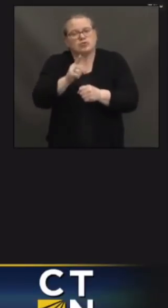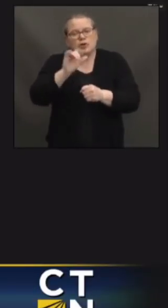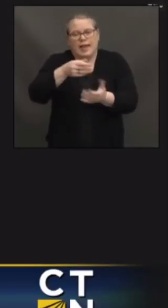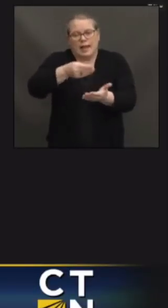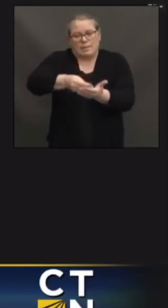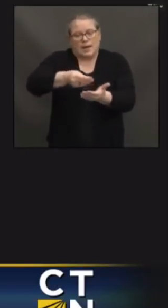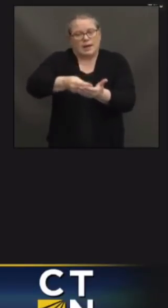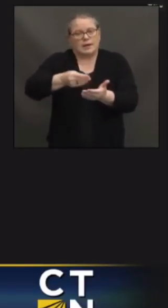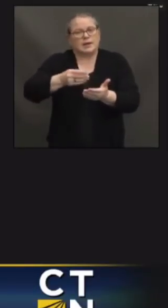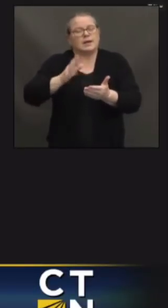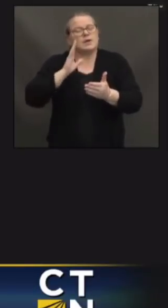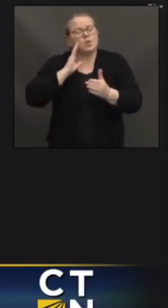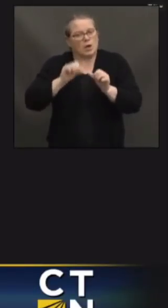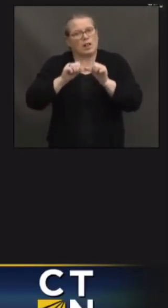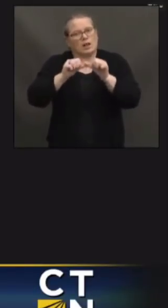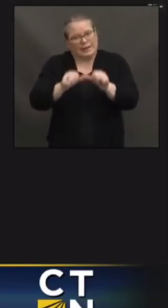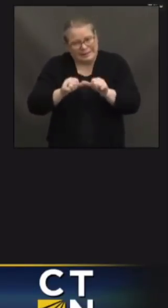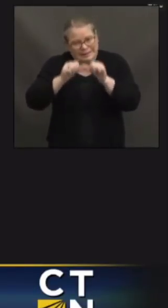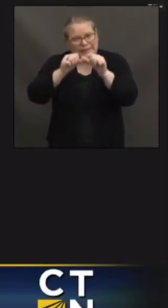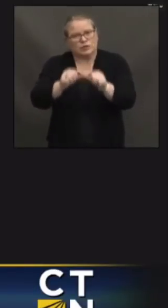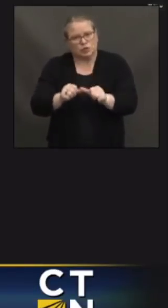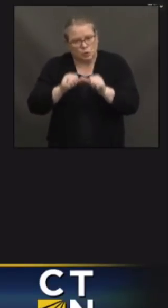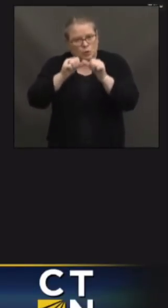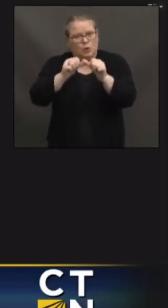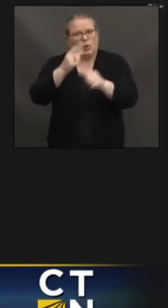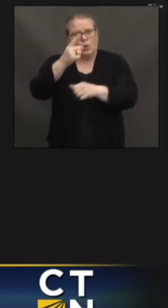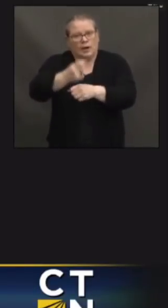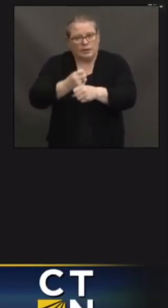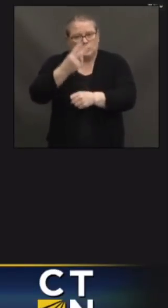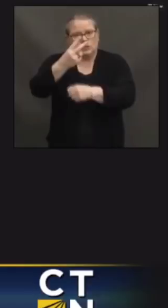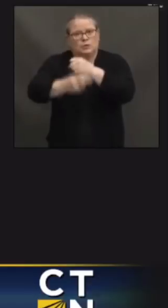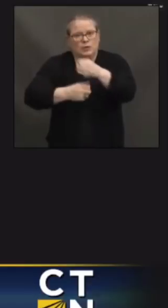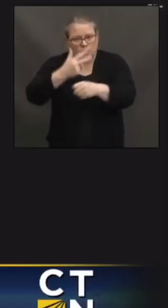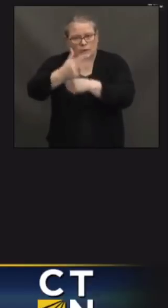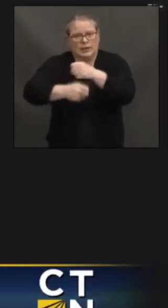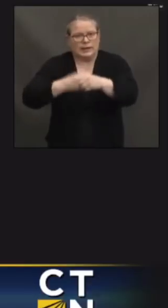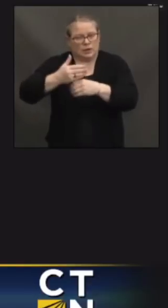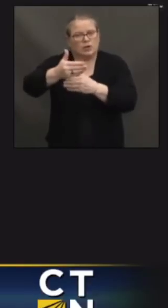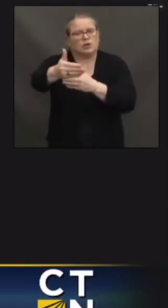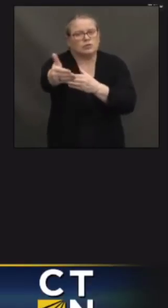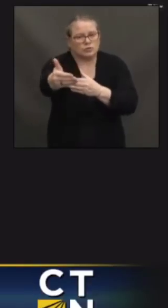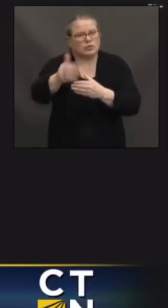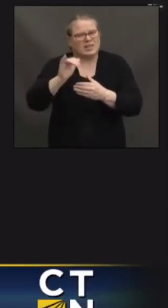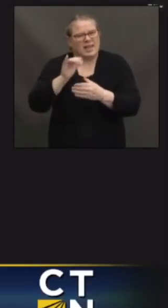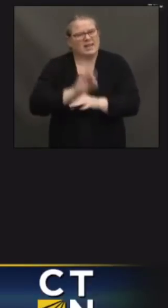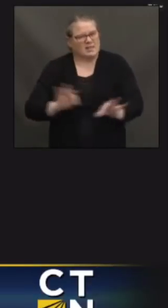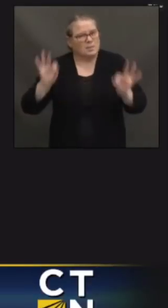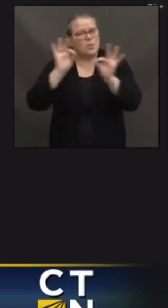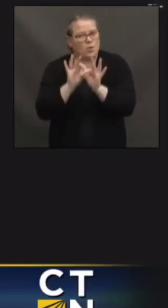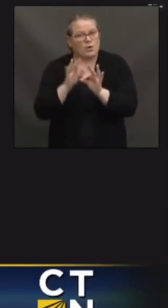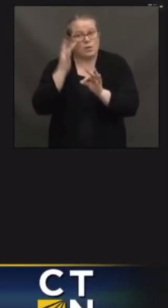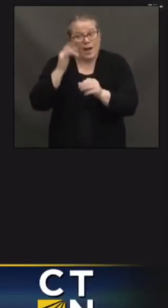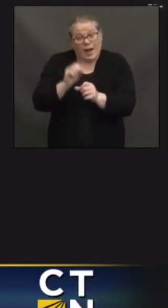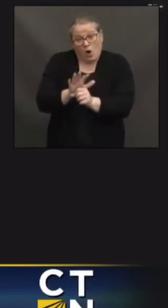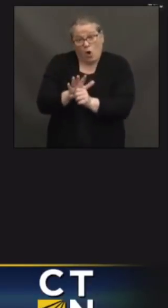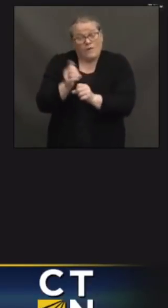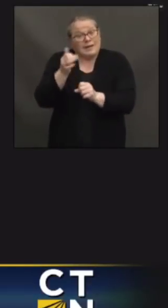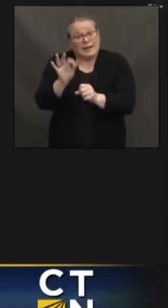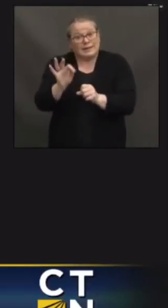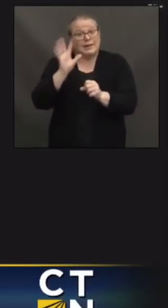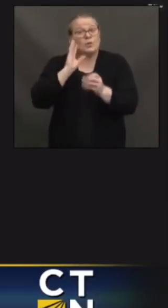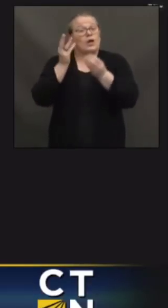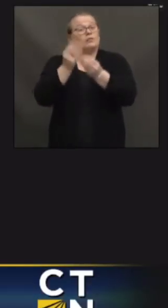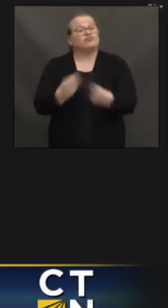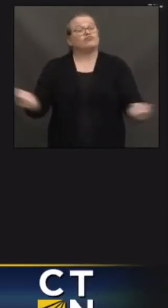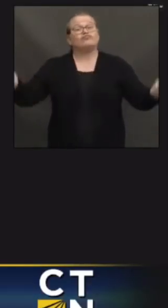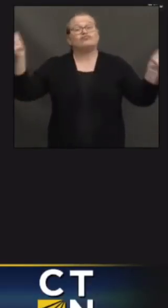monies are able to be used to deal with all of the aftershocks that come from COVID-19. That means we want to be